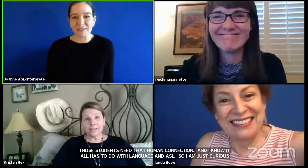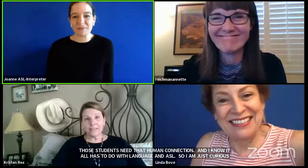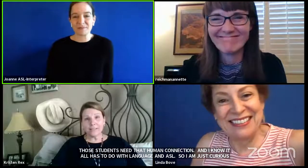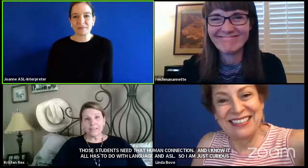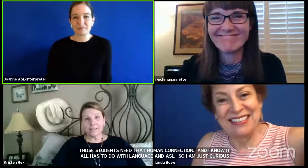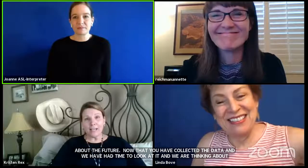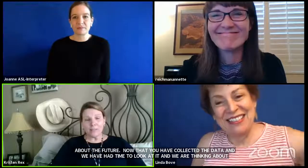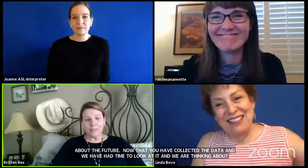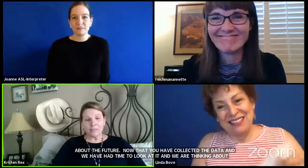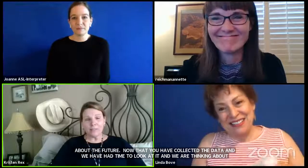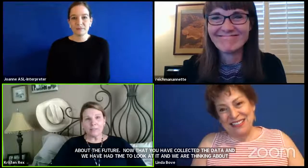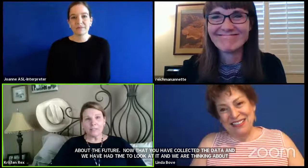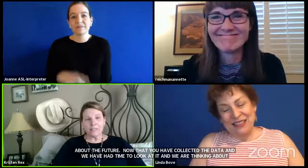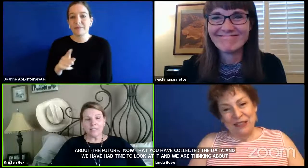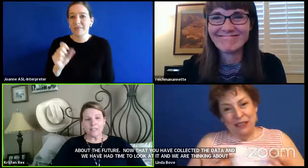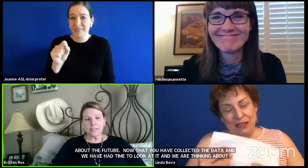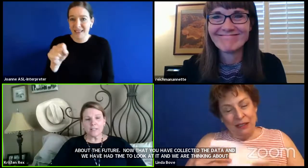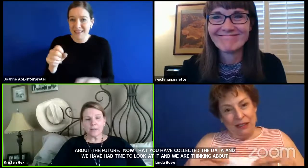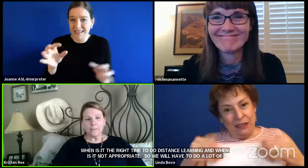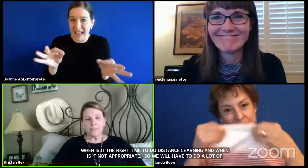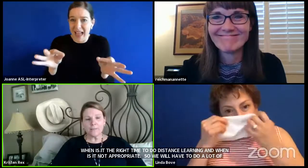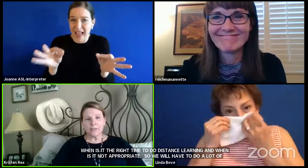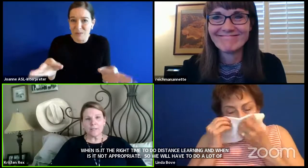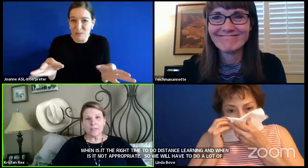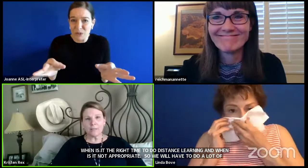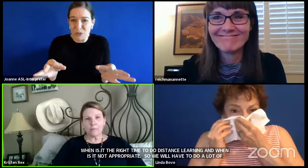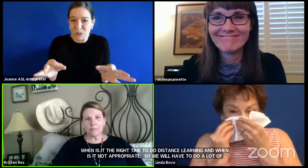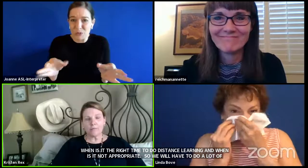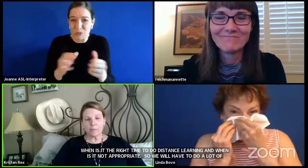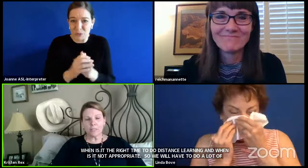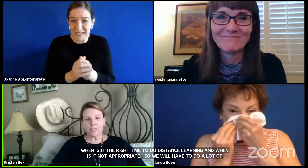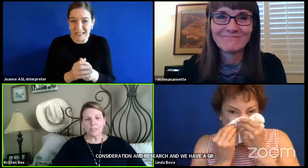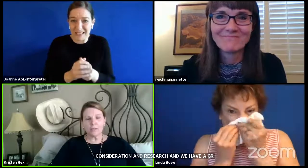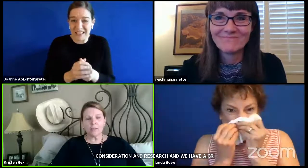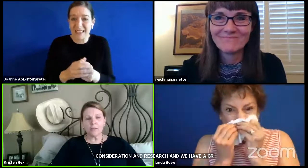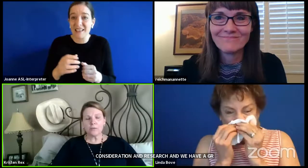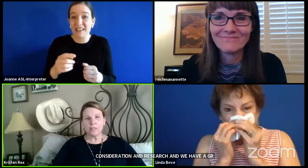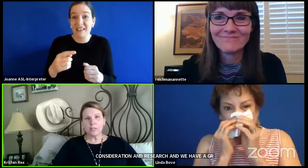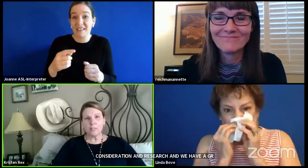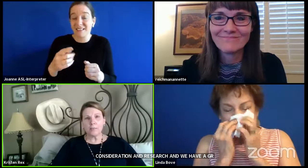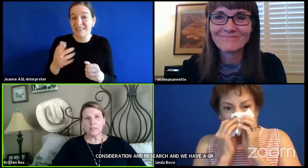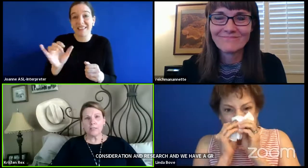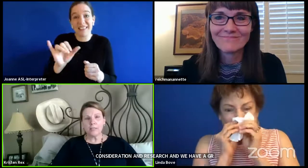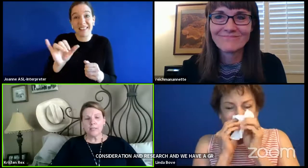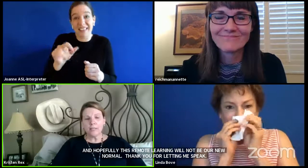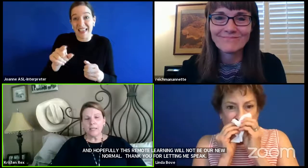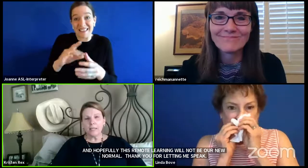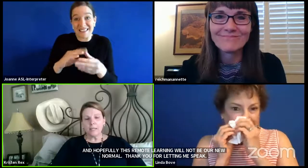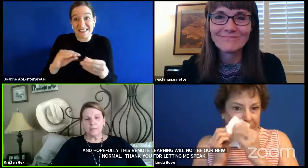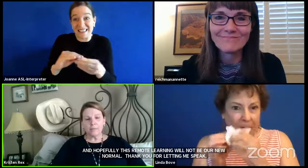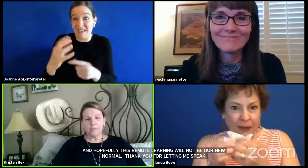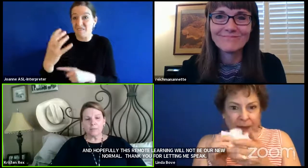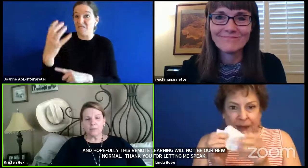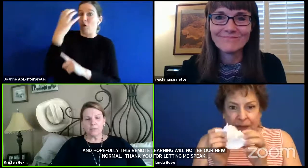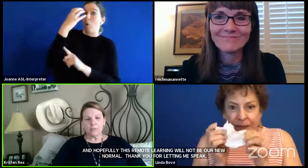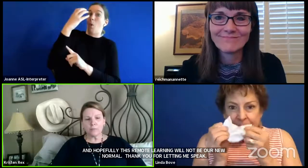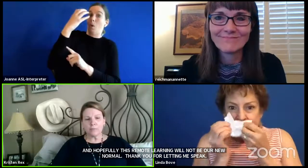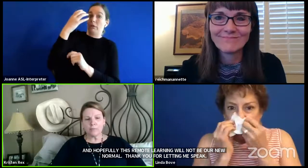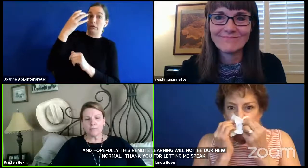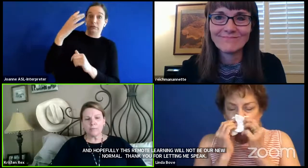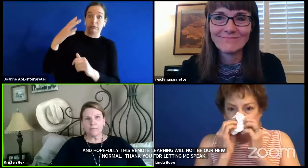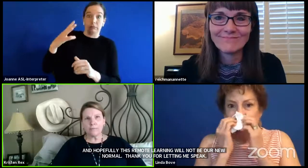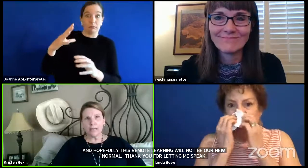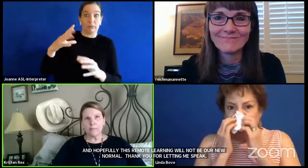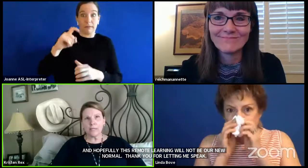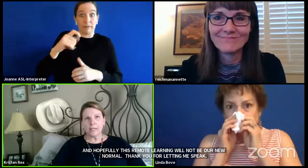speak. Absolutely. This is, um, something that we were forced into, like you said, but, um, in the birth to